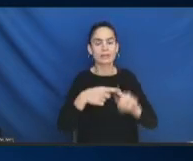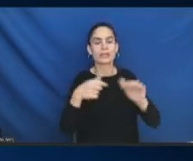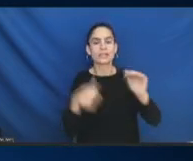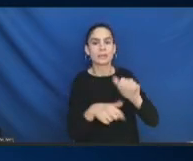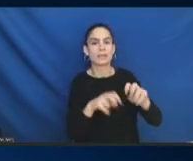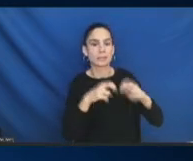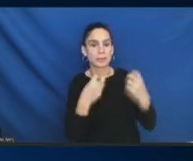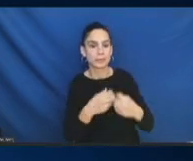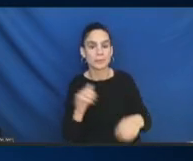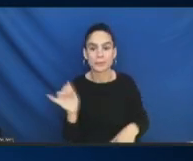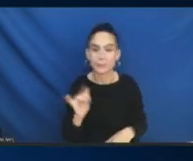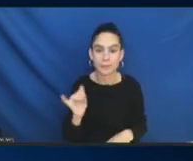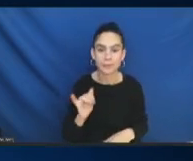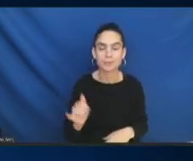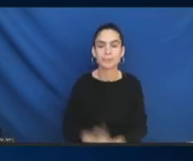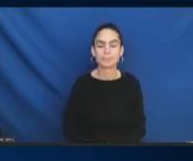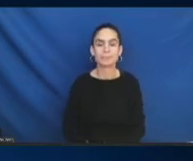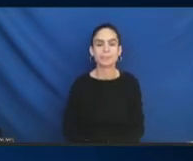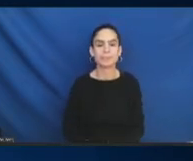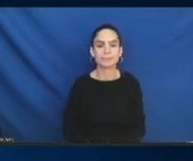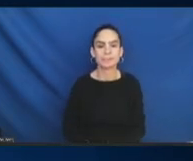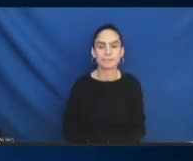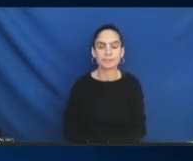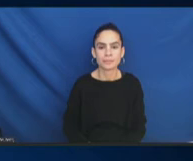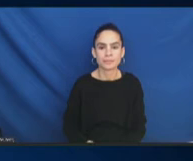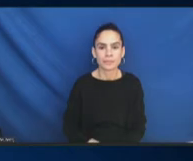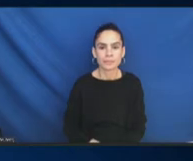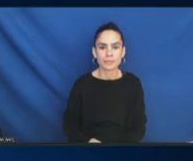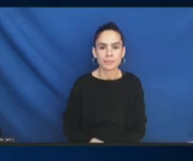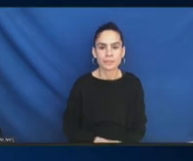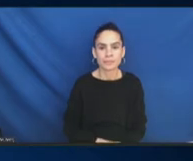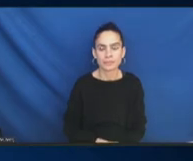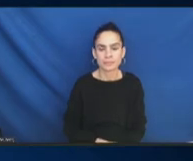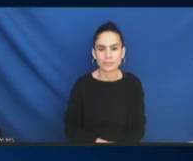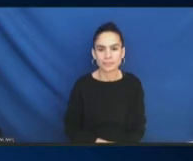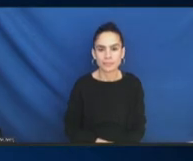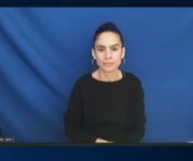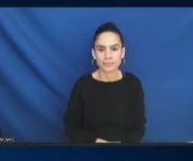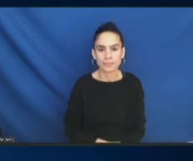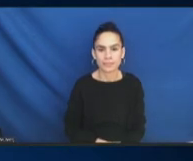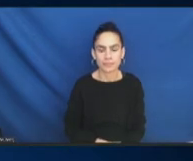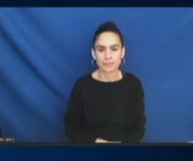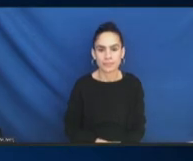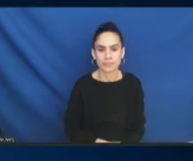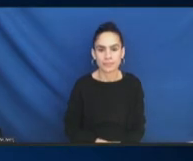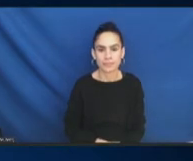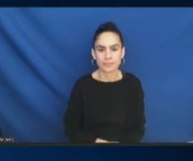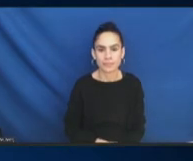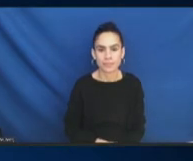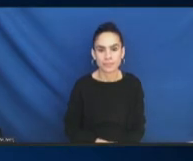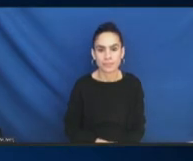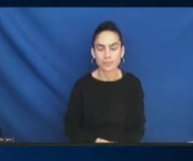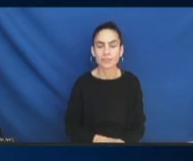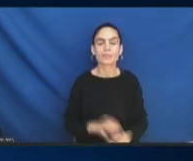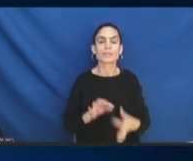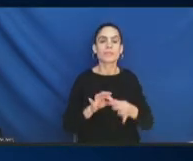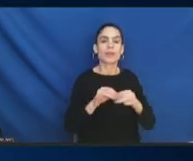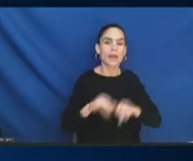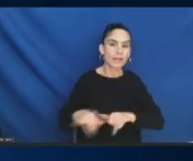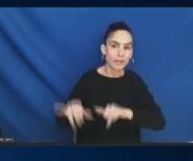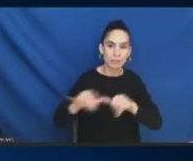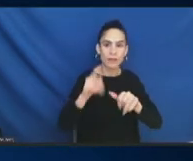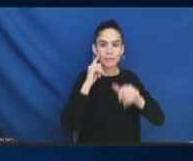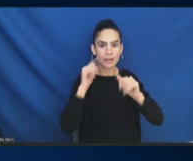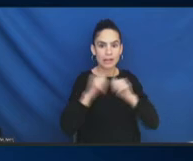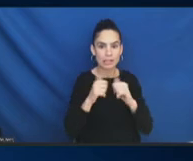want to think about that. And then regarding uniformity amongst agencies. So, I think this is where the interior agency working group is very